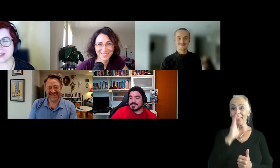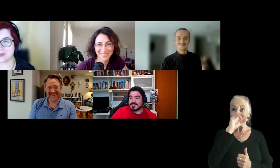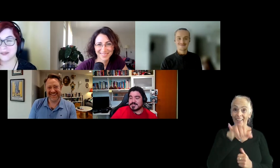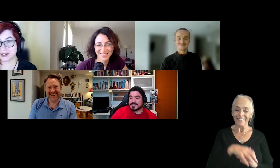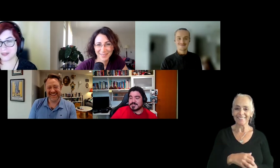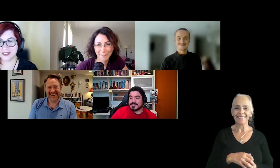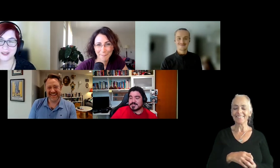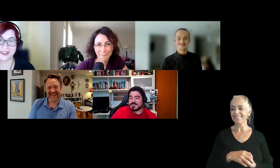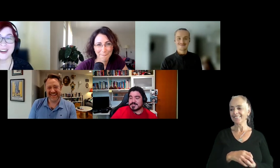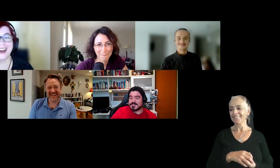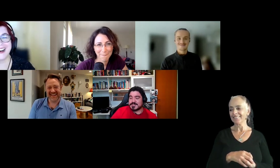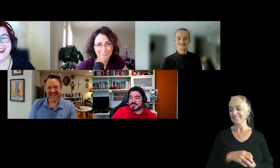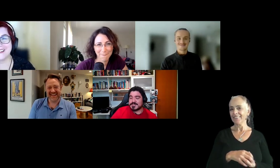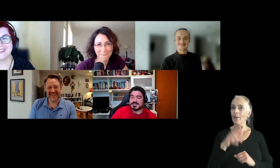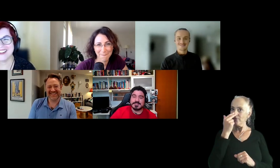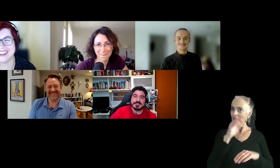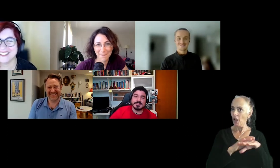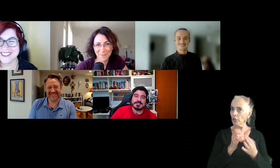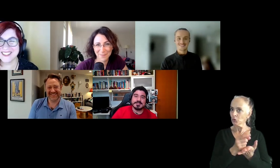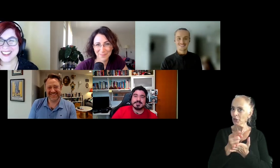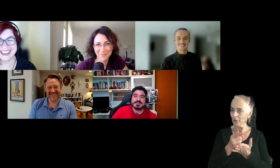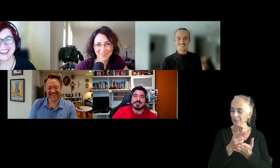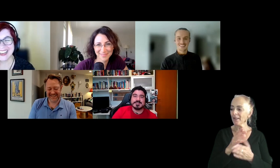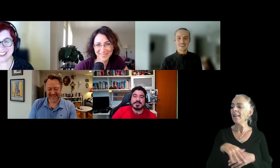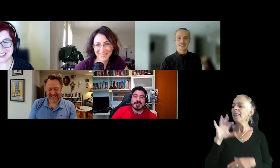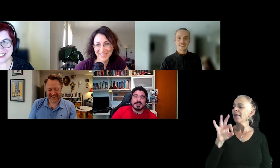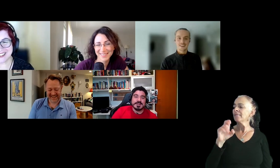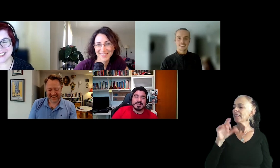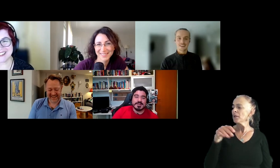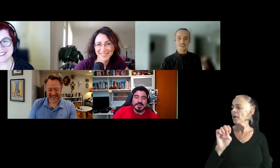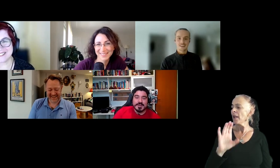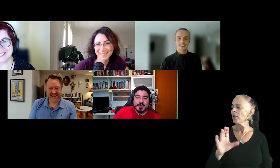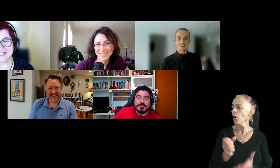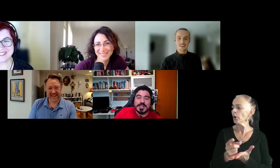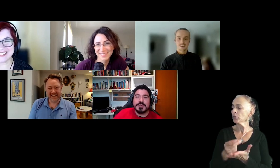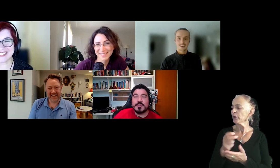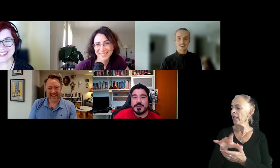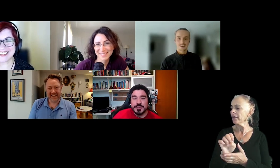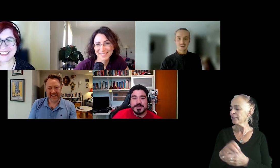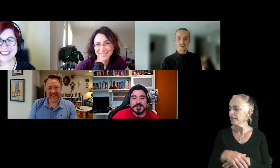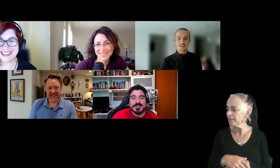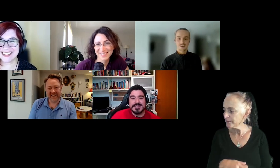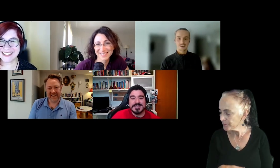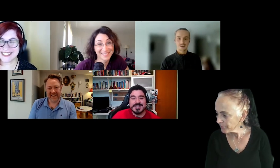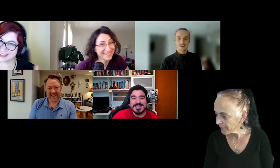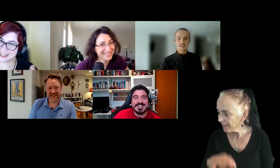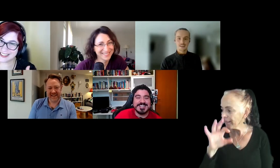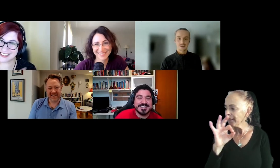Find him, you're very funny on Twitter. Uh, Felipe, what is your Twitter handle? Felipe Kumaru.